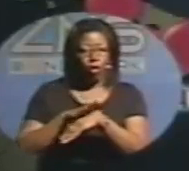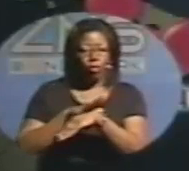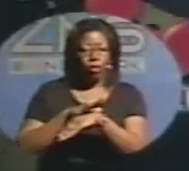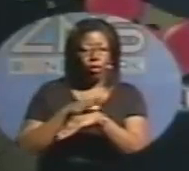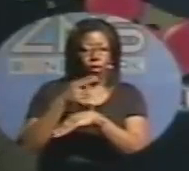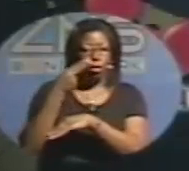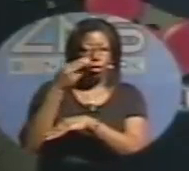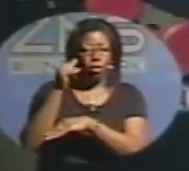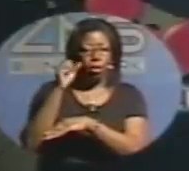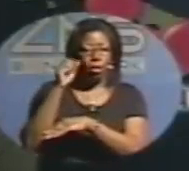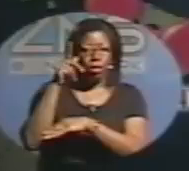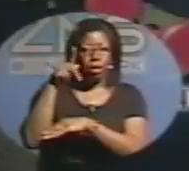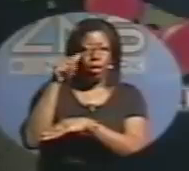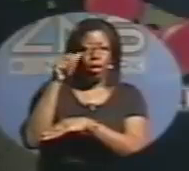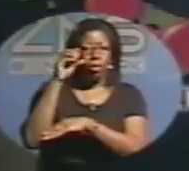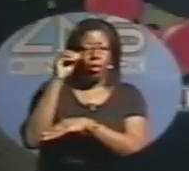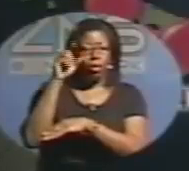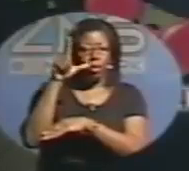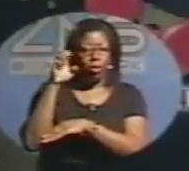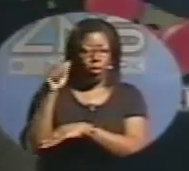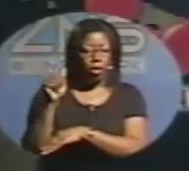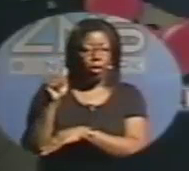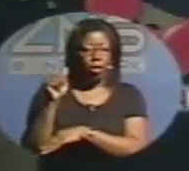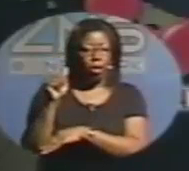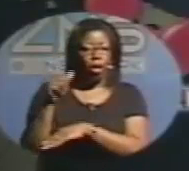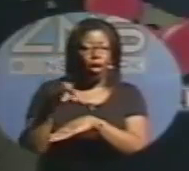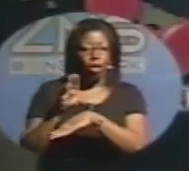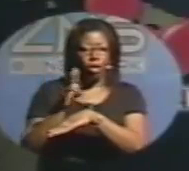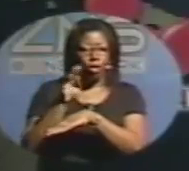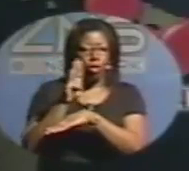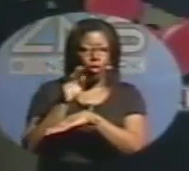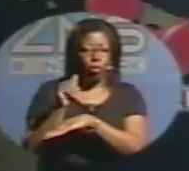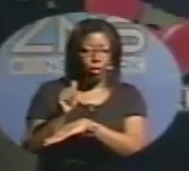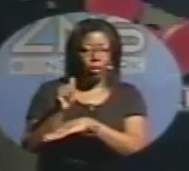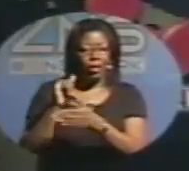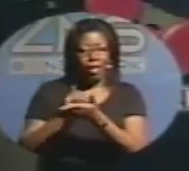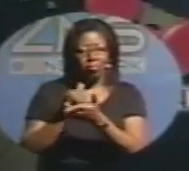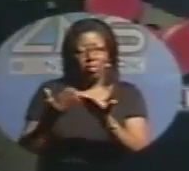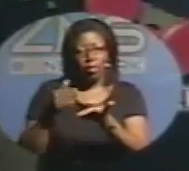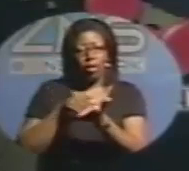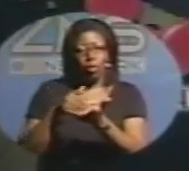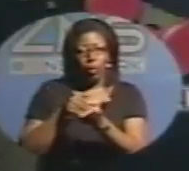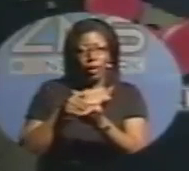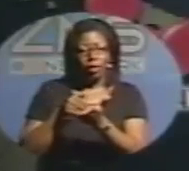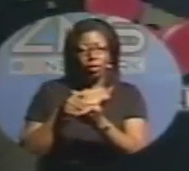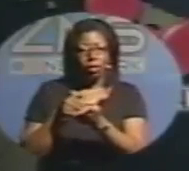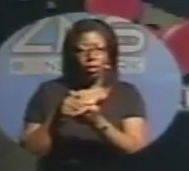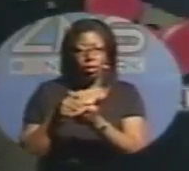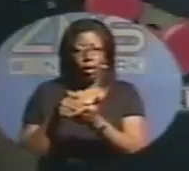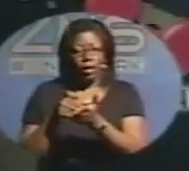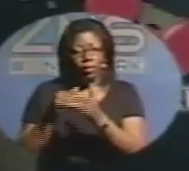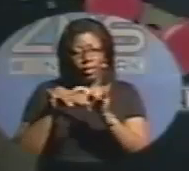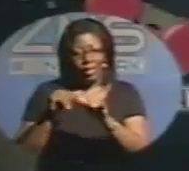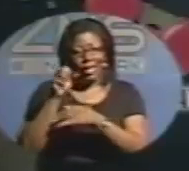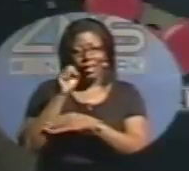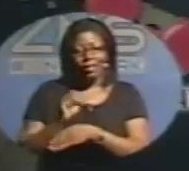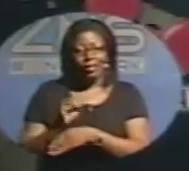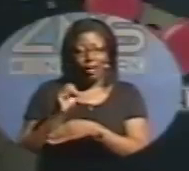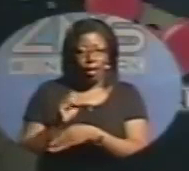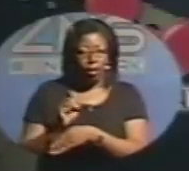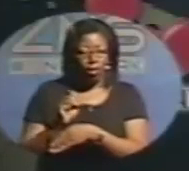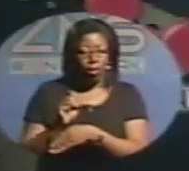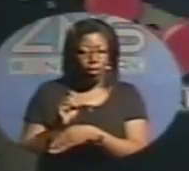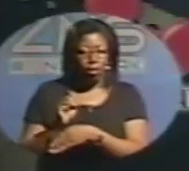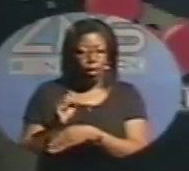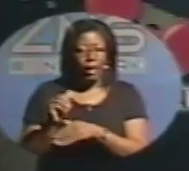and eventually over Cuba. Should that happen, it could have a weakening effect on the storm system. Should it remain south of the greater Antilles,